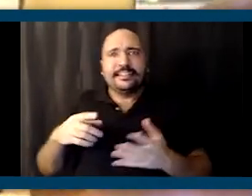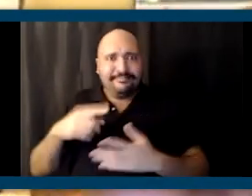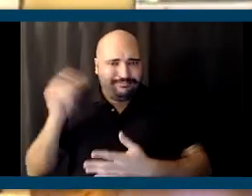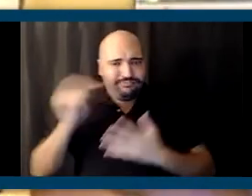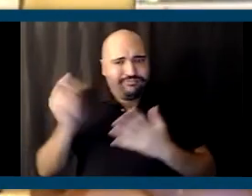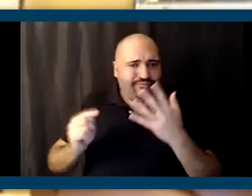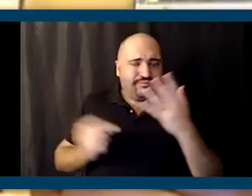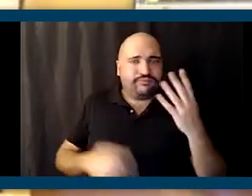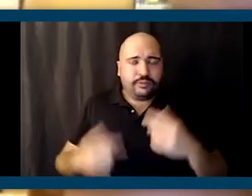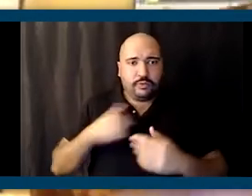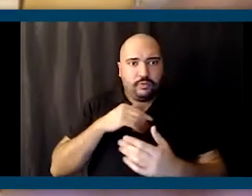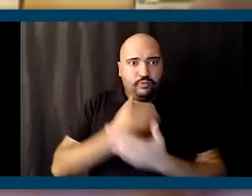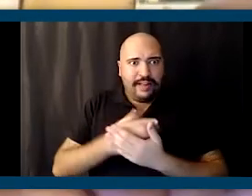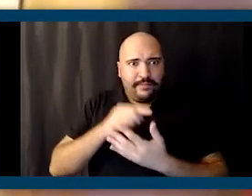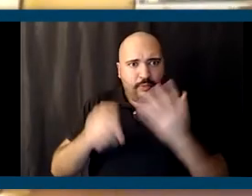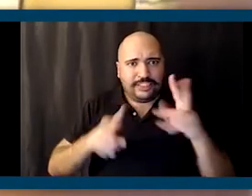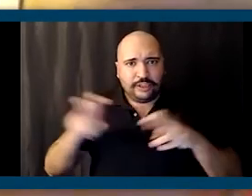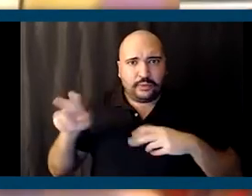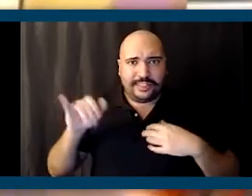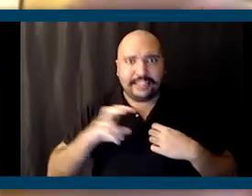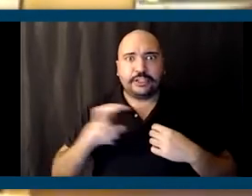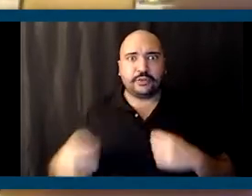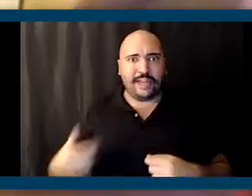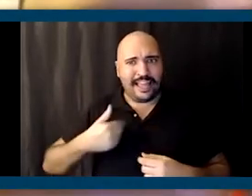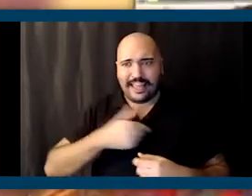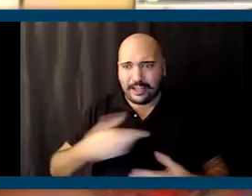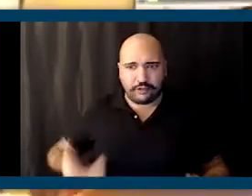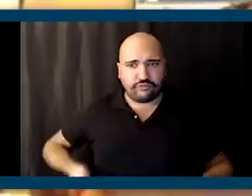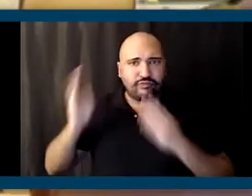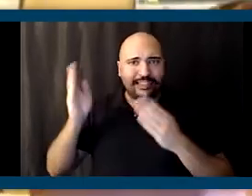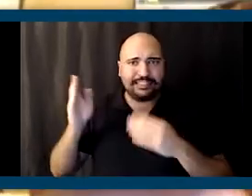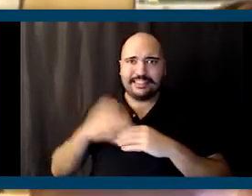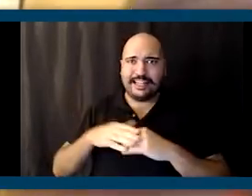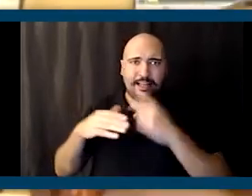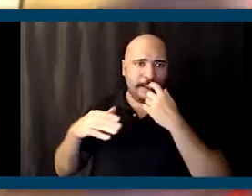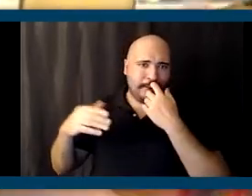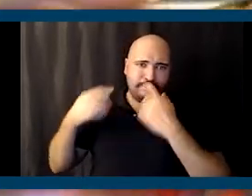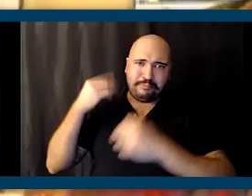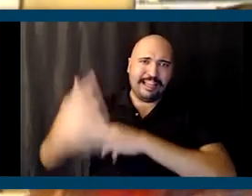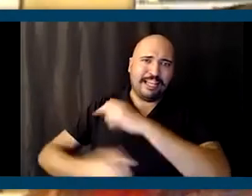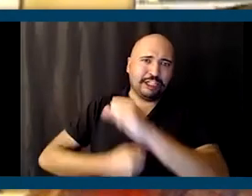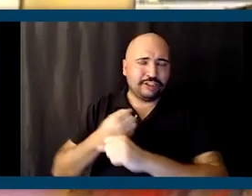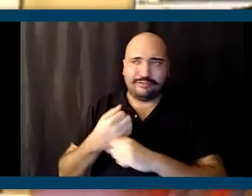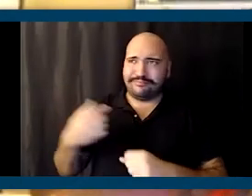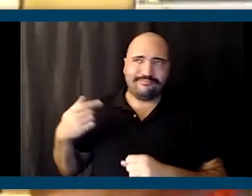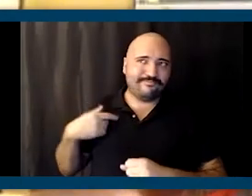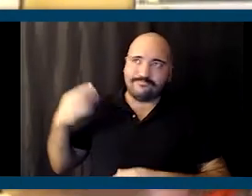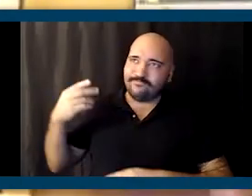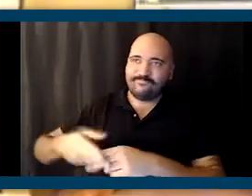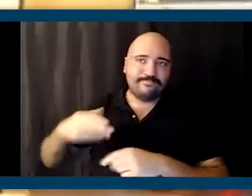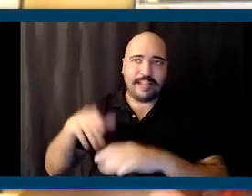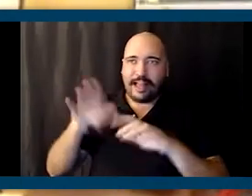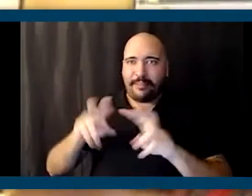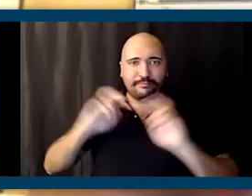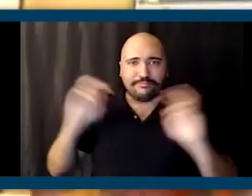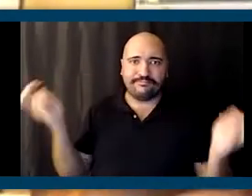got to these issues, these are issues I had raised on the floor of the assembly for years about what we needed to do. And so when the